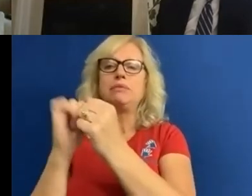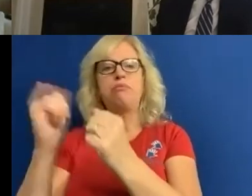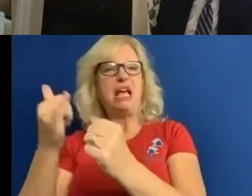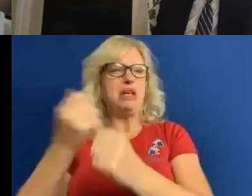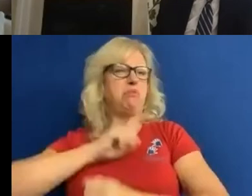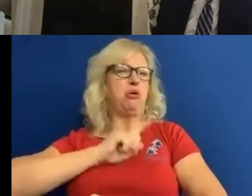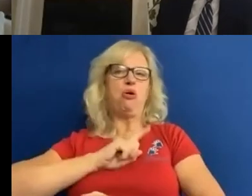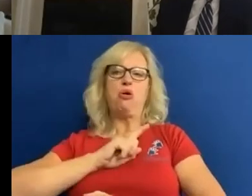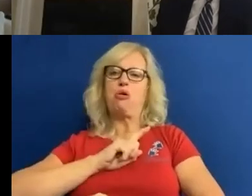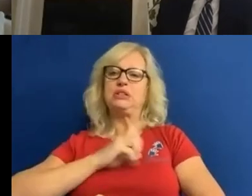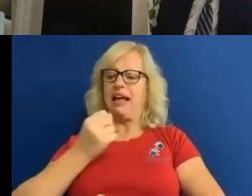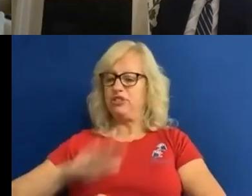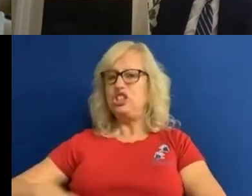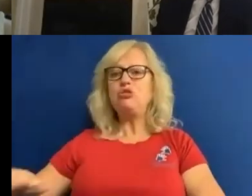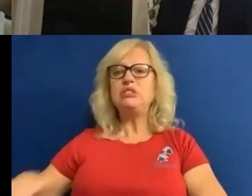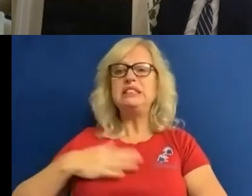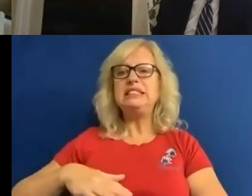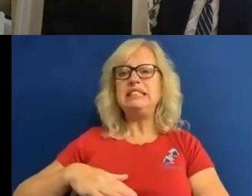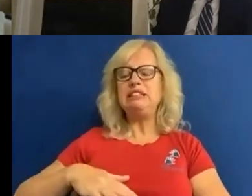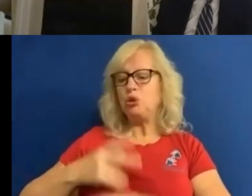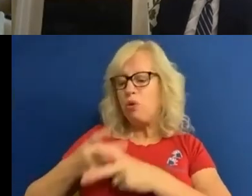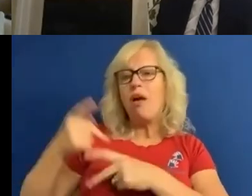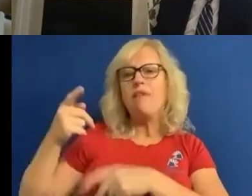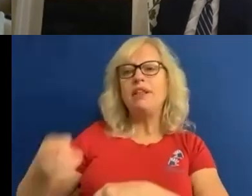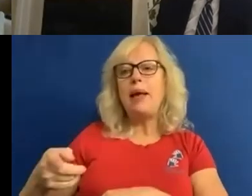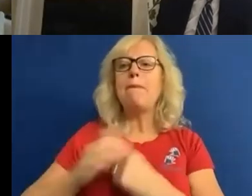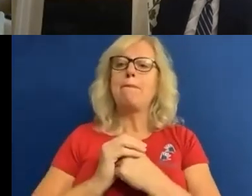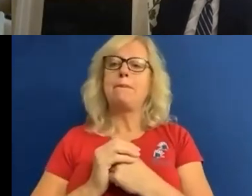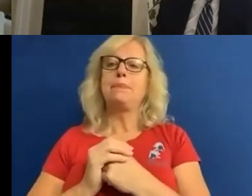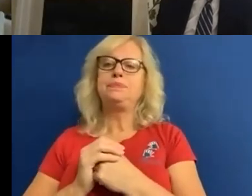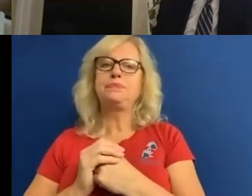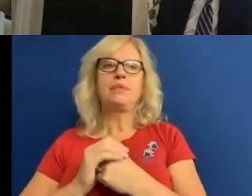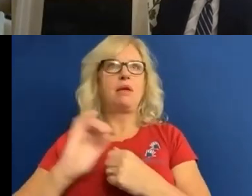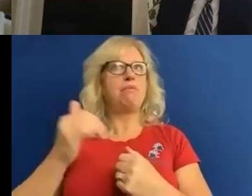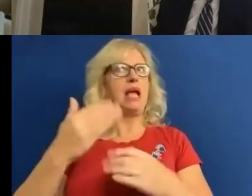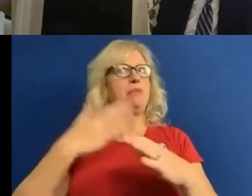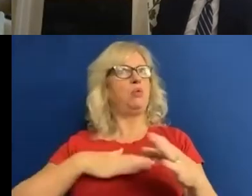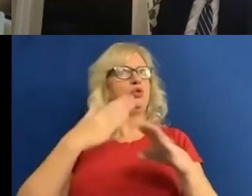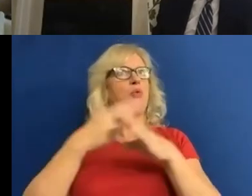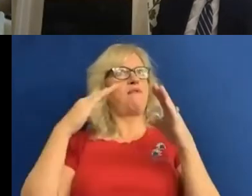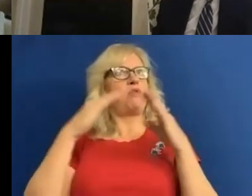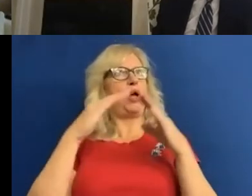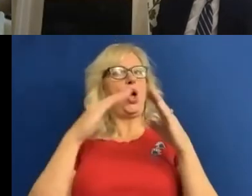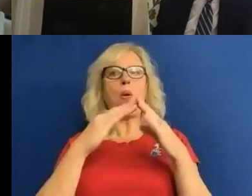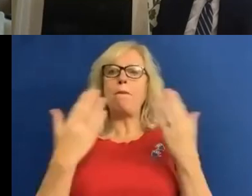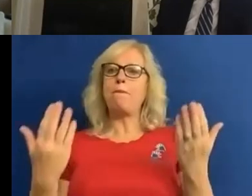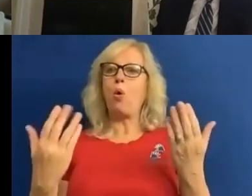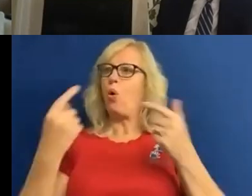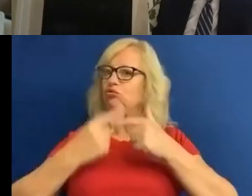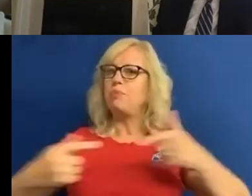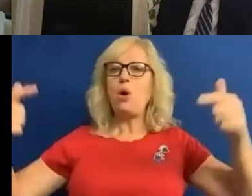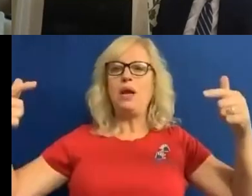during the during the week. It might be that people want to work from home or want to work remotely and will be using technology.